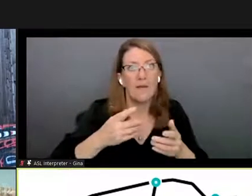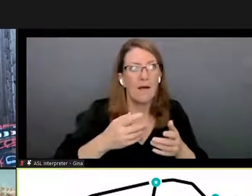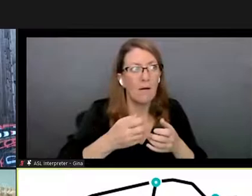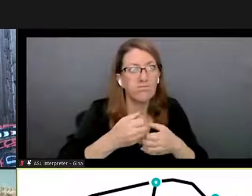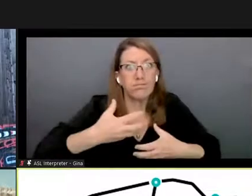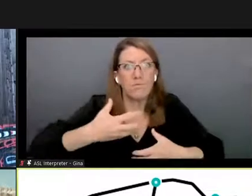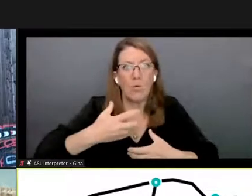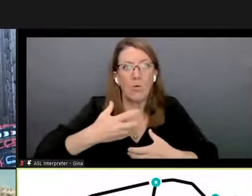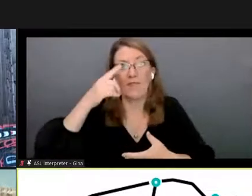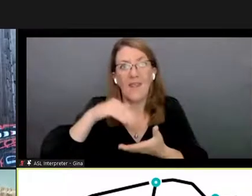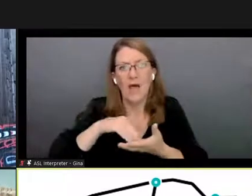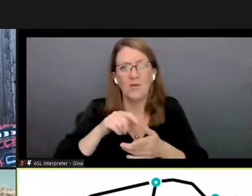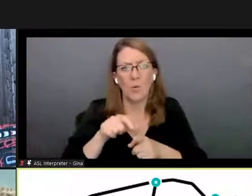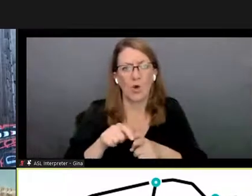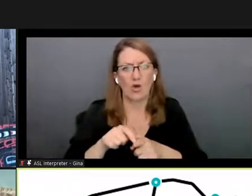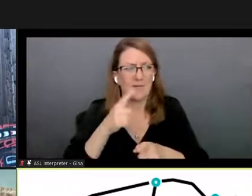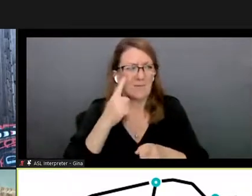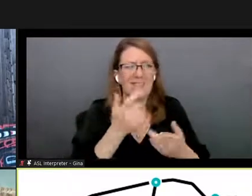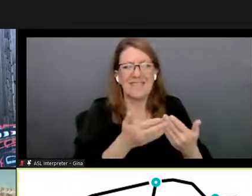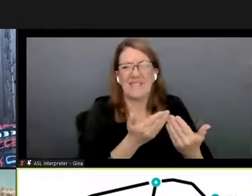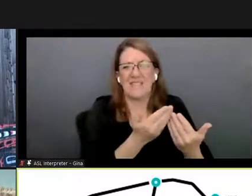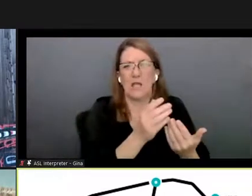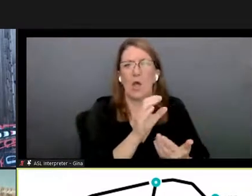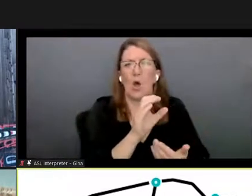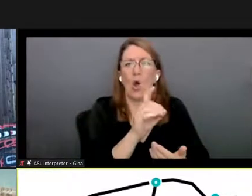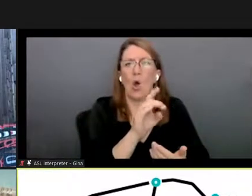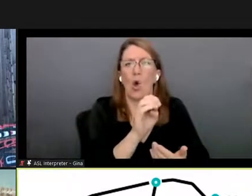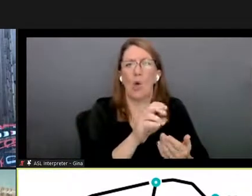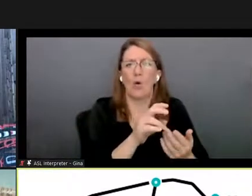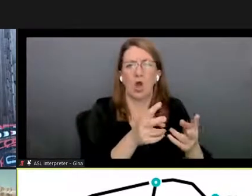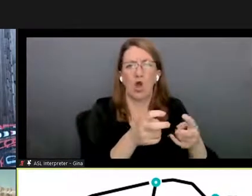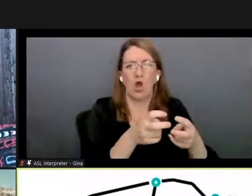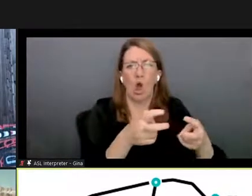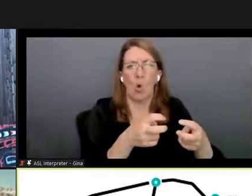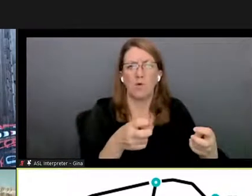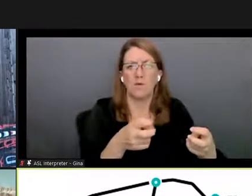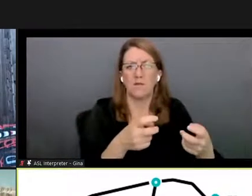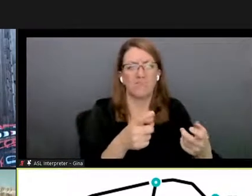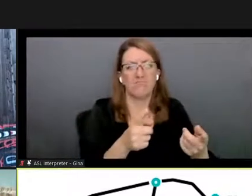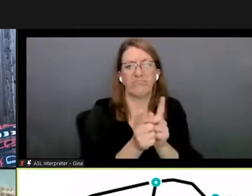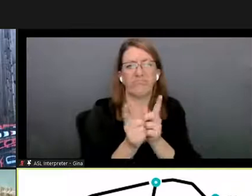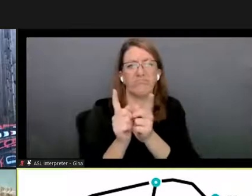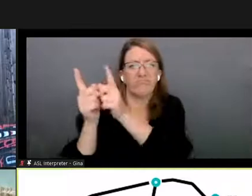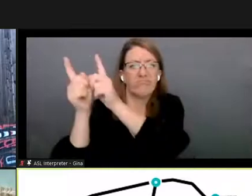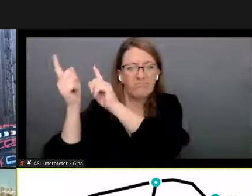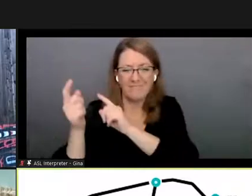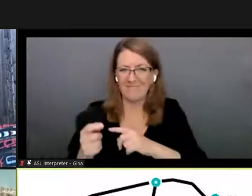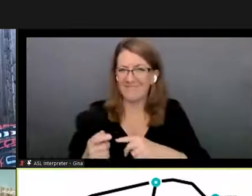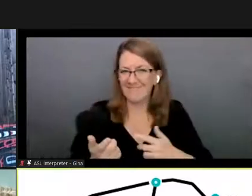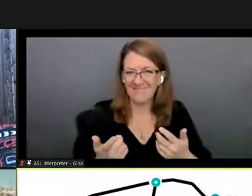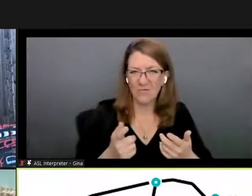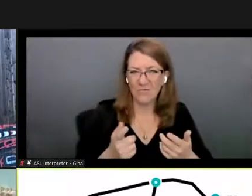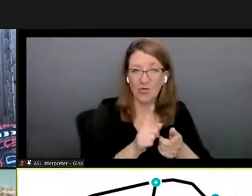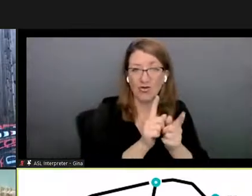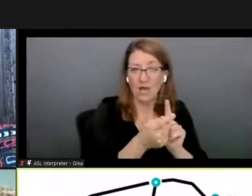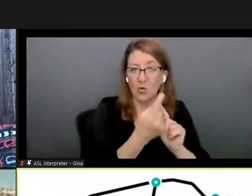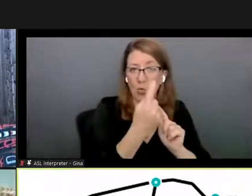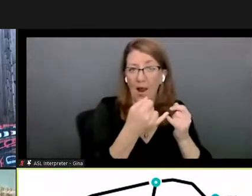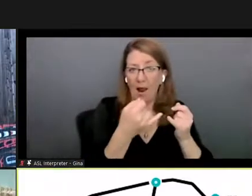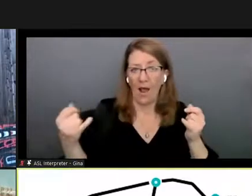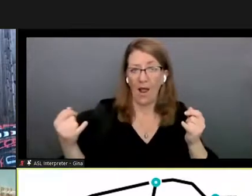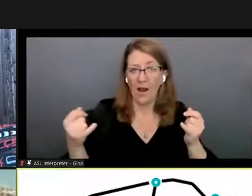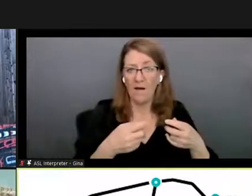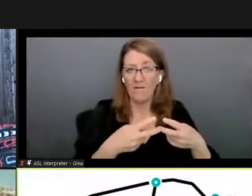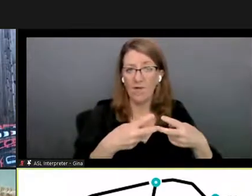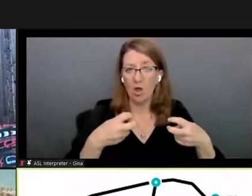that's perfect because the code is very easy to use and deploy uh it's really just the config seven you just got to change one line of code and